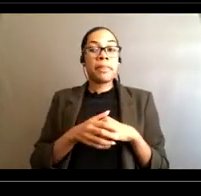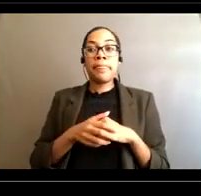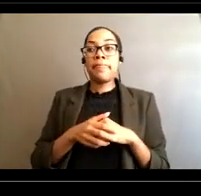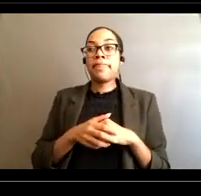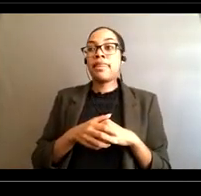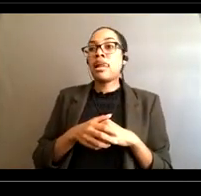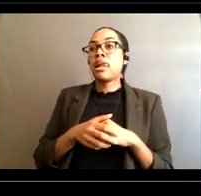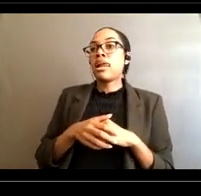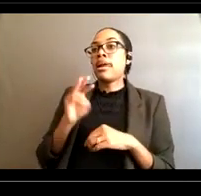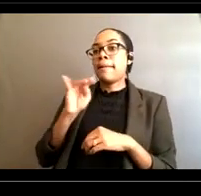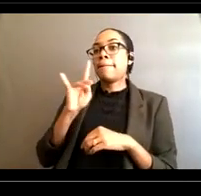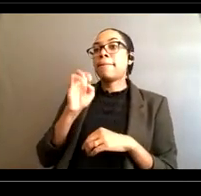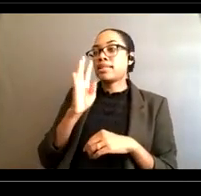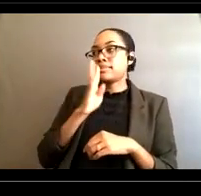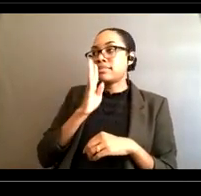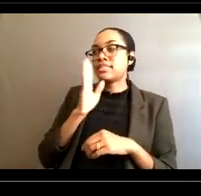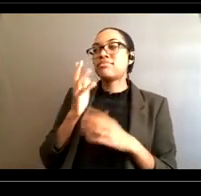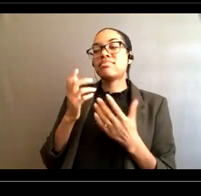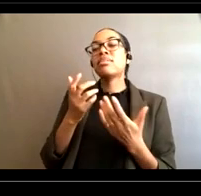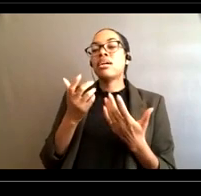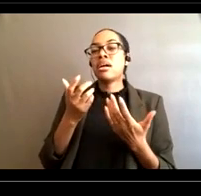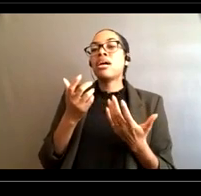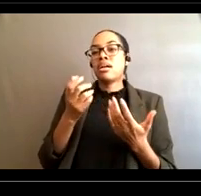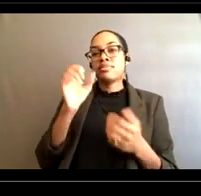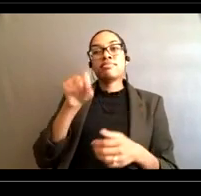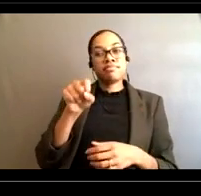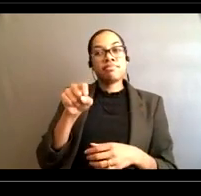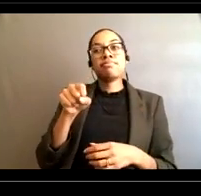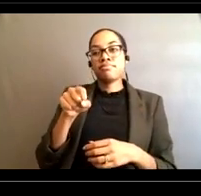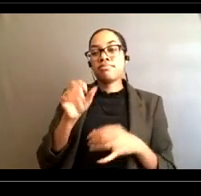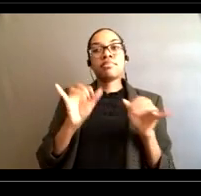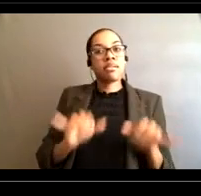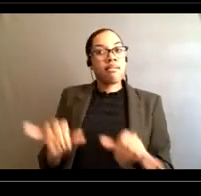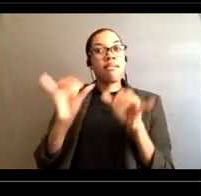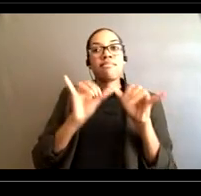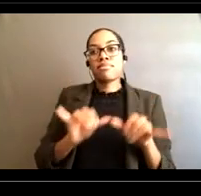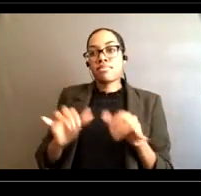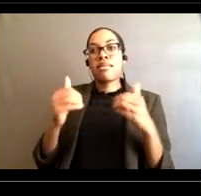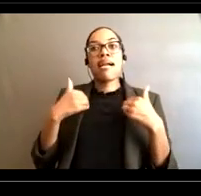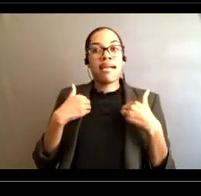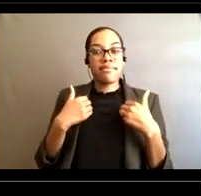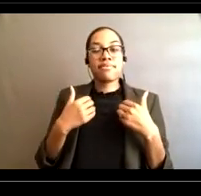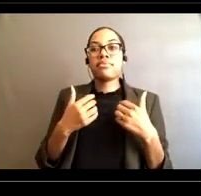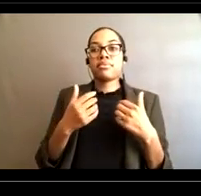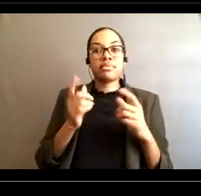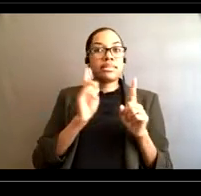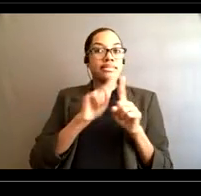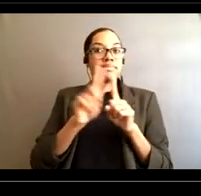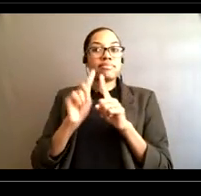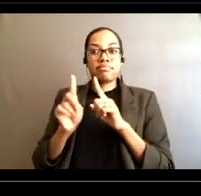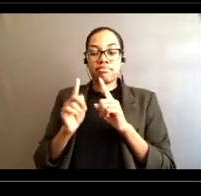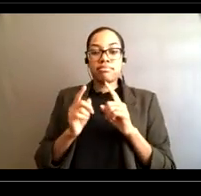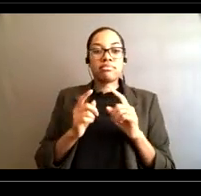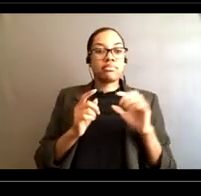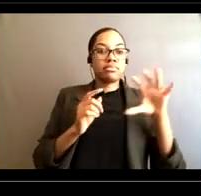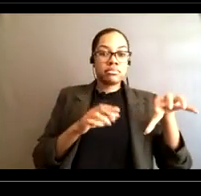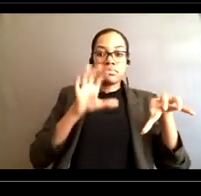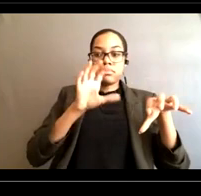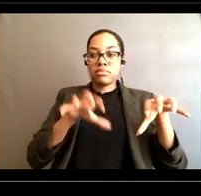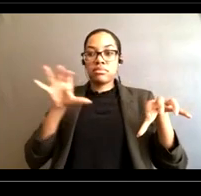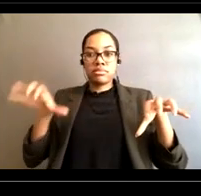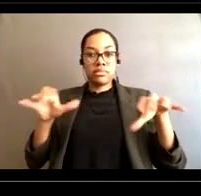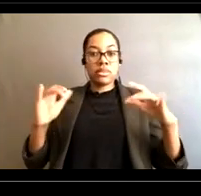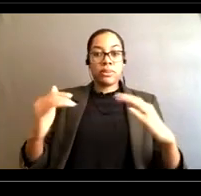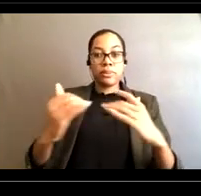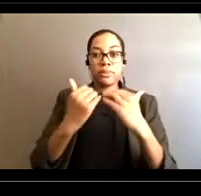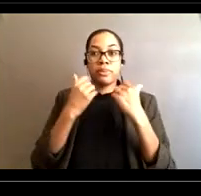This is mike it's it's not uncommon to have several on one beach strand in a given day in between